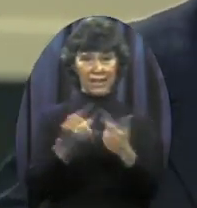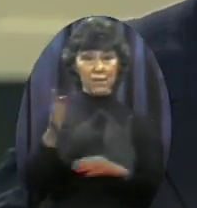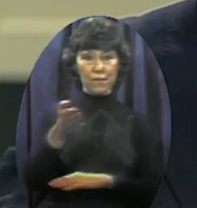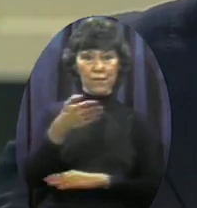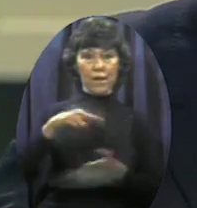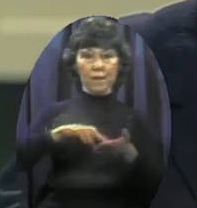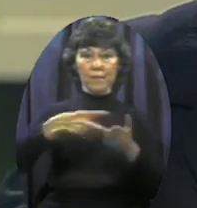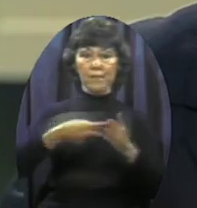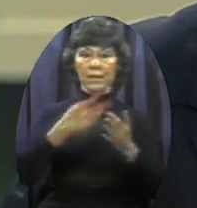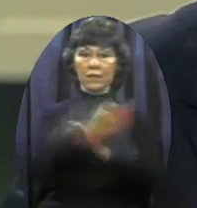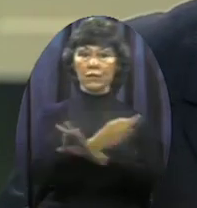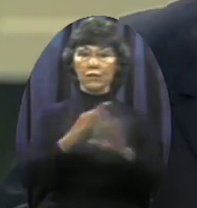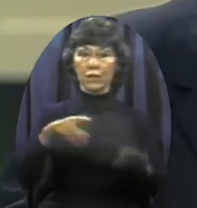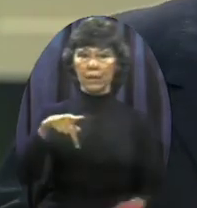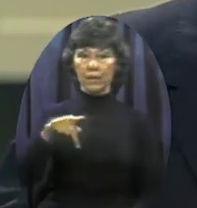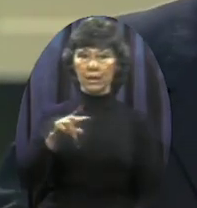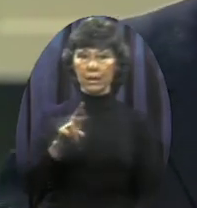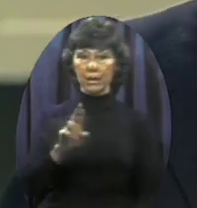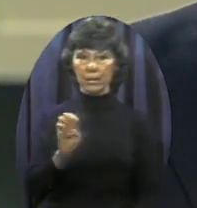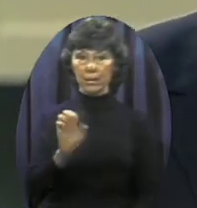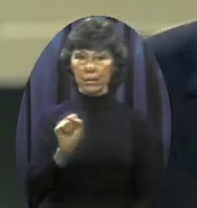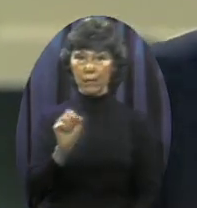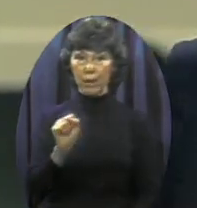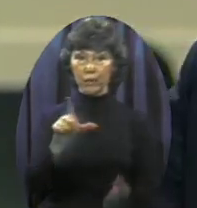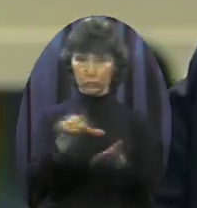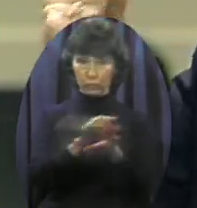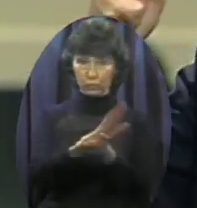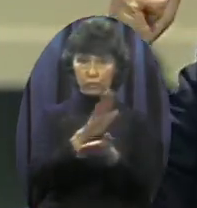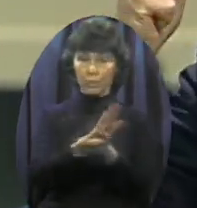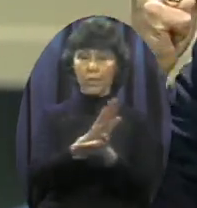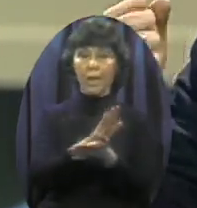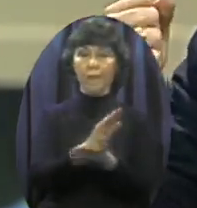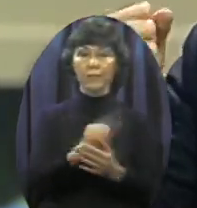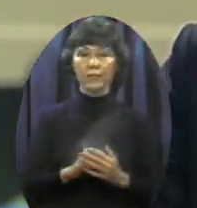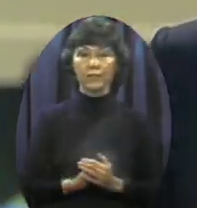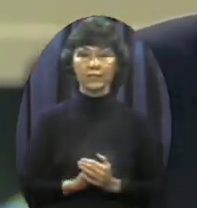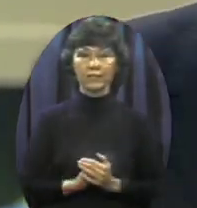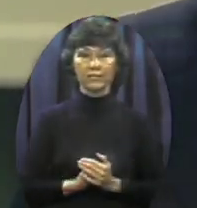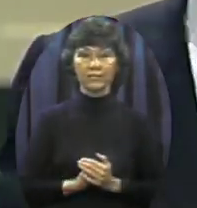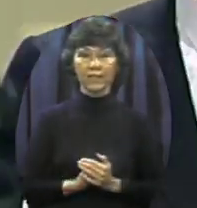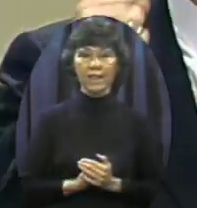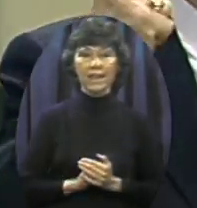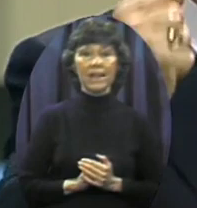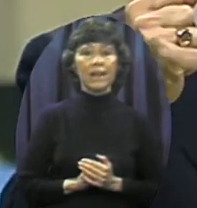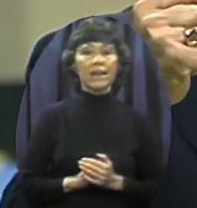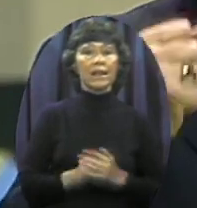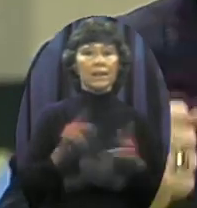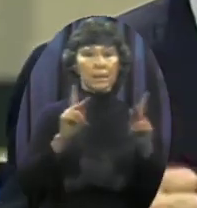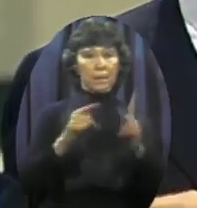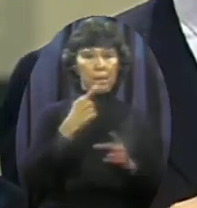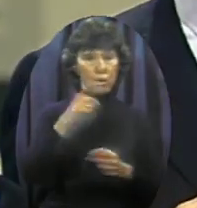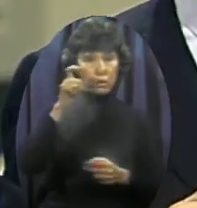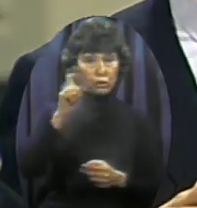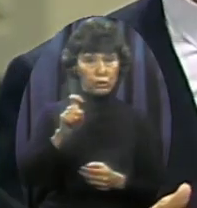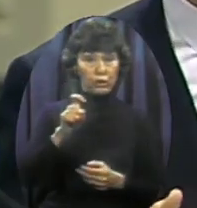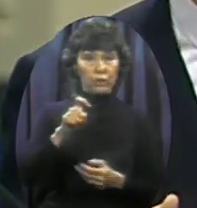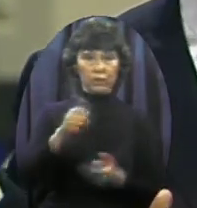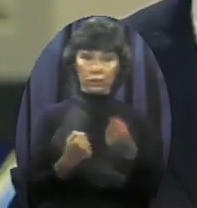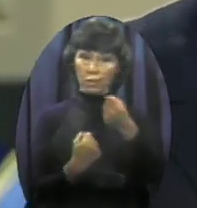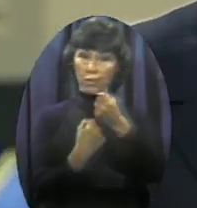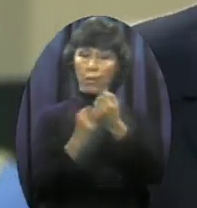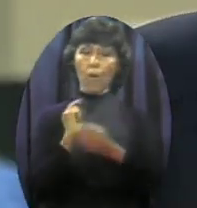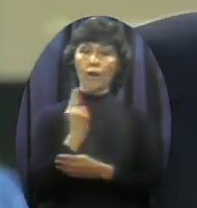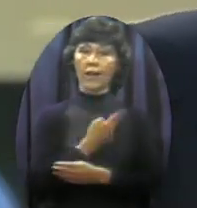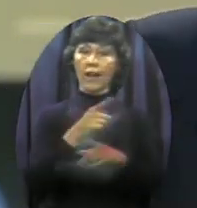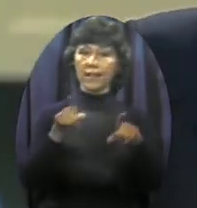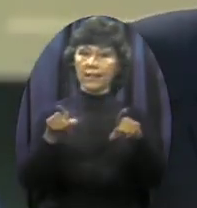press If there is any segment of our society Who should be standing alongside us As we preach the gospel And cry